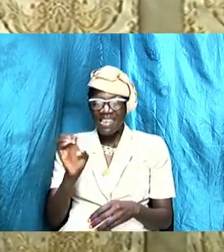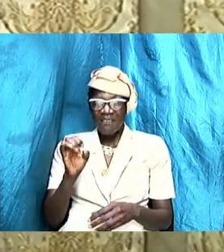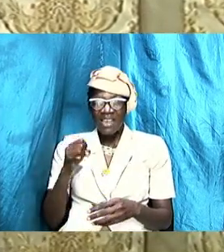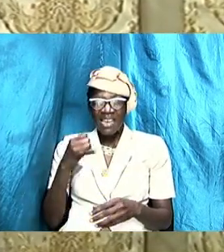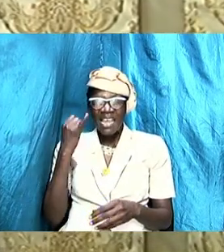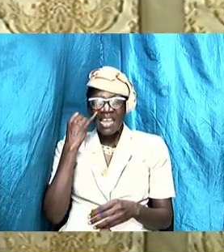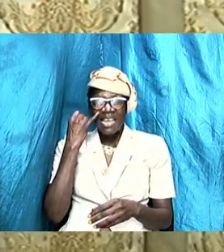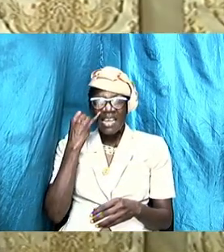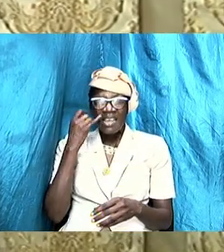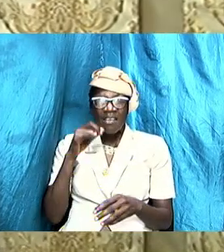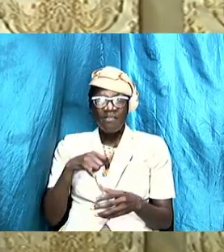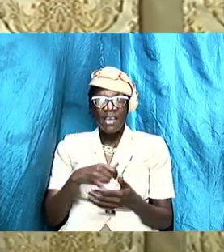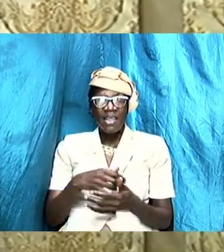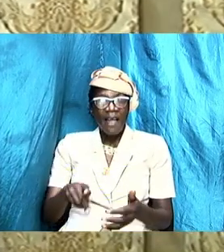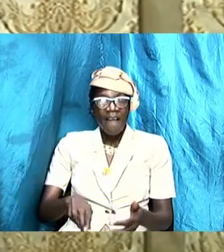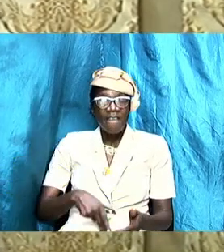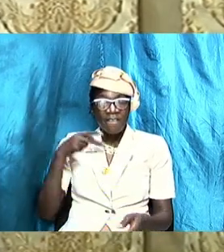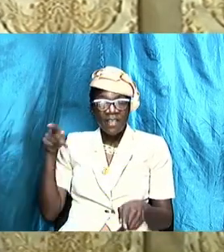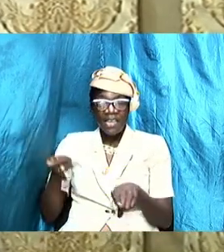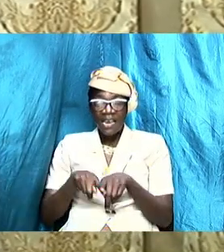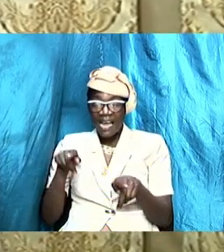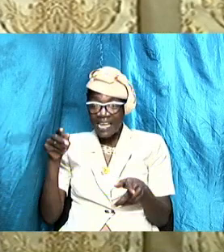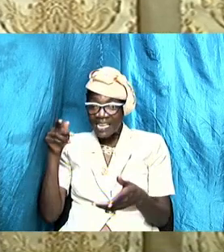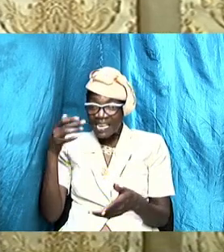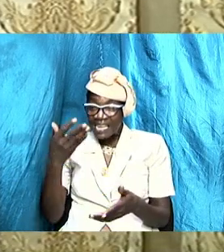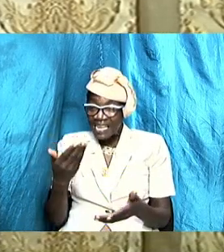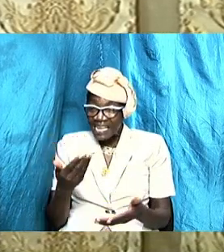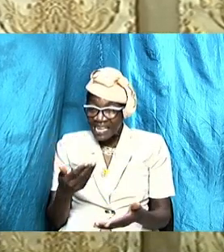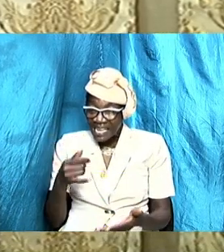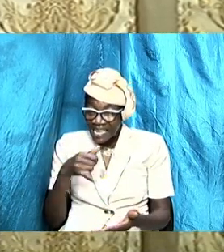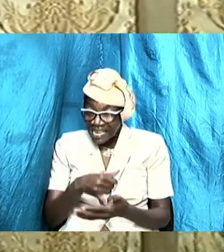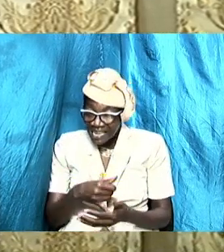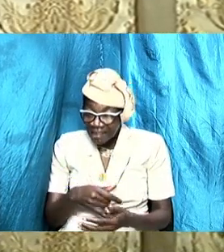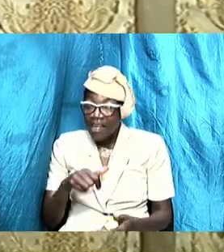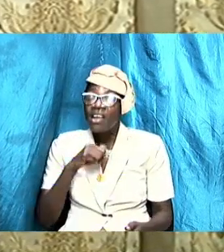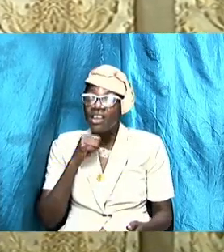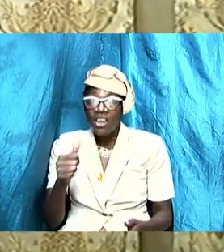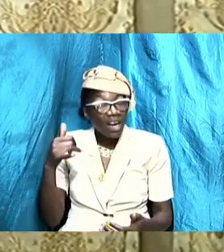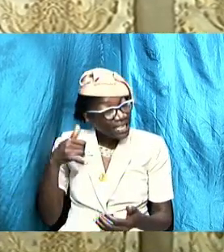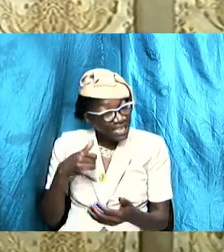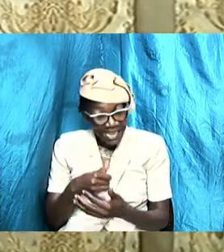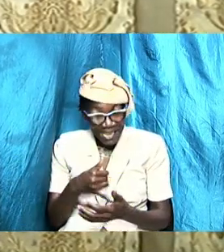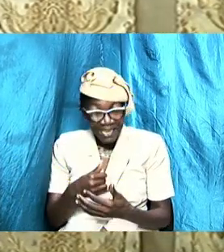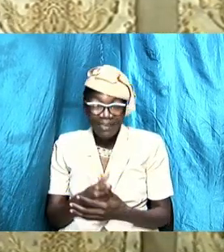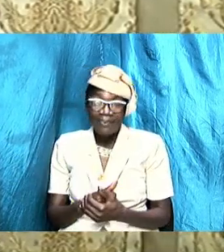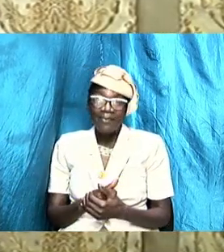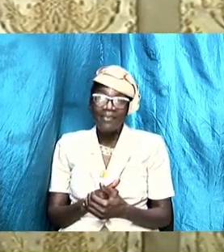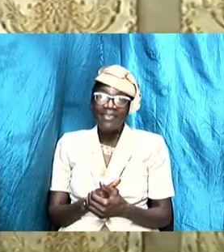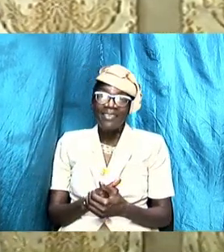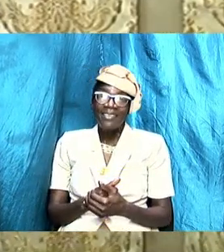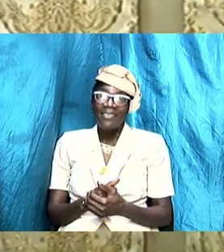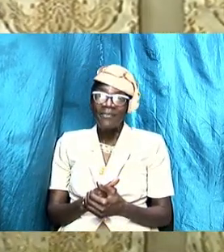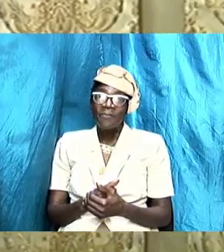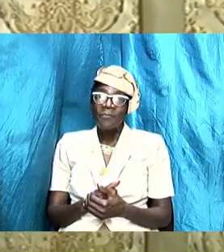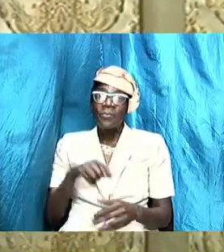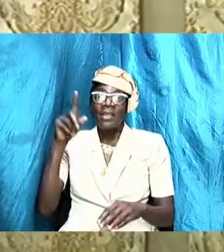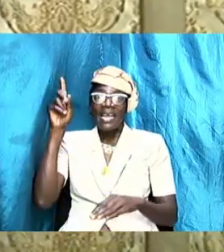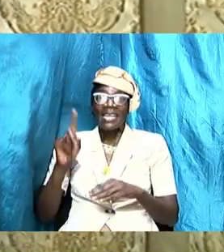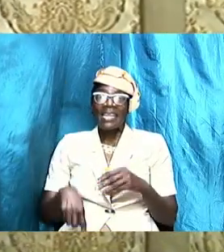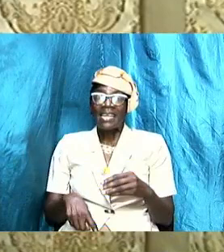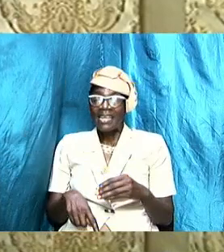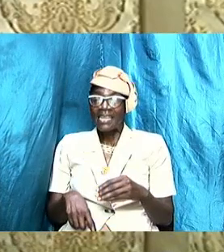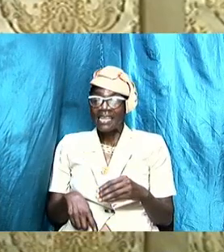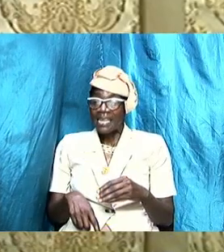it is not it I can absolutely tell you it is not and it can